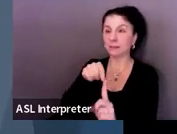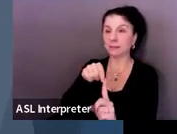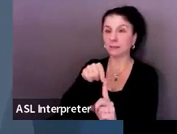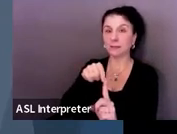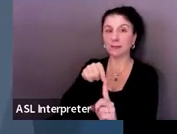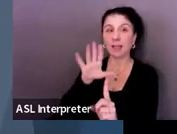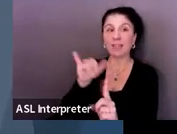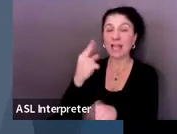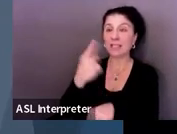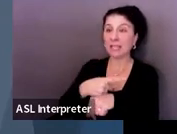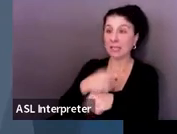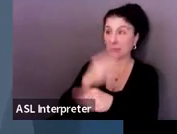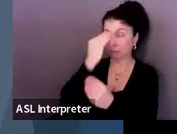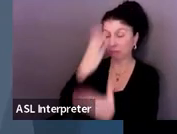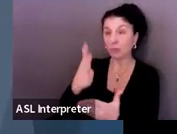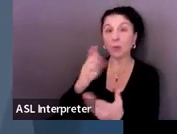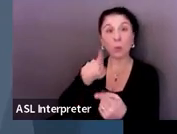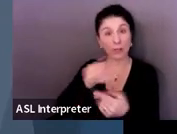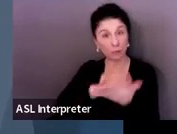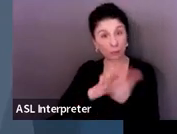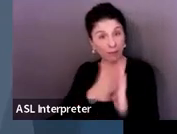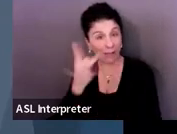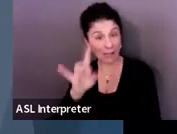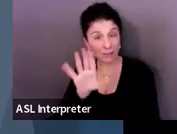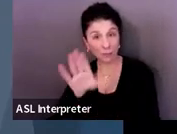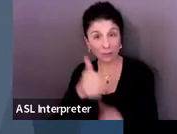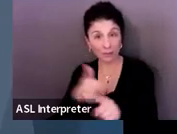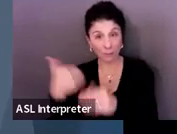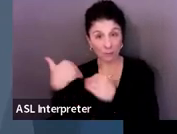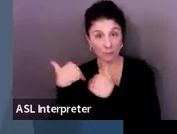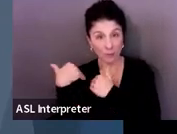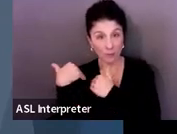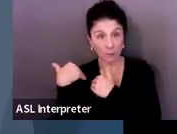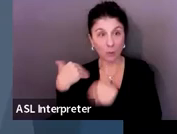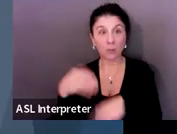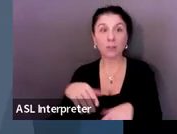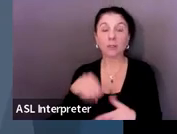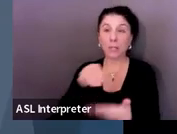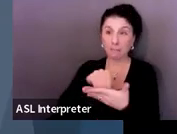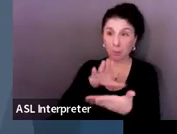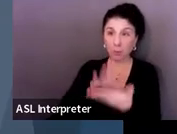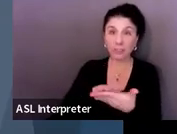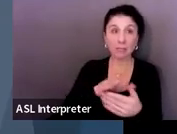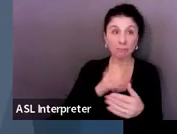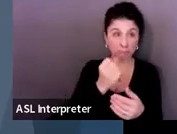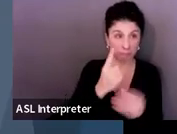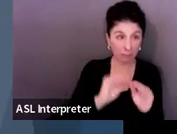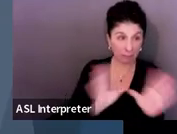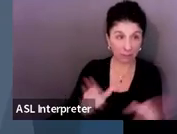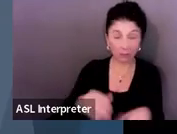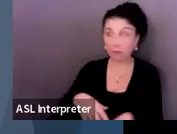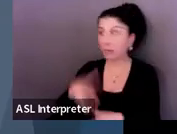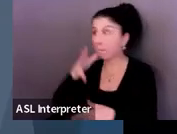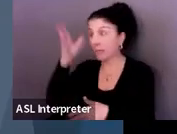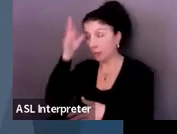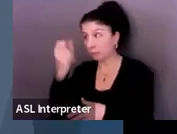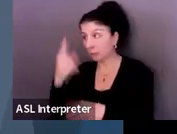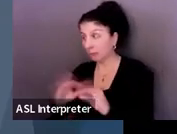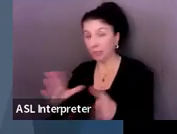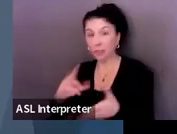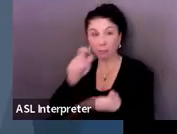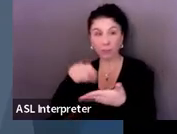have been informed, you would check that off, yes, and put the date that they were informed, and then that would stay constant.